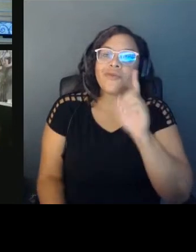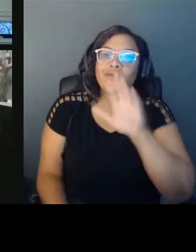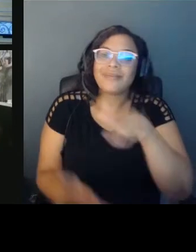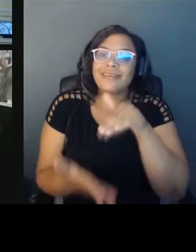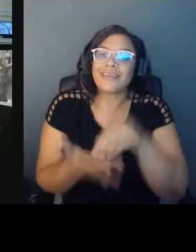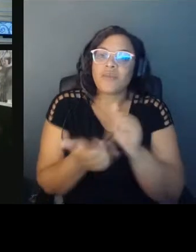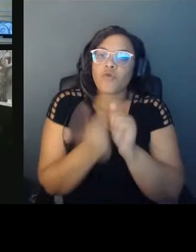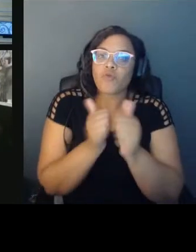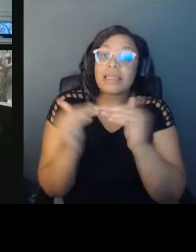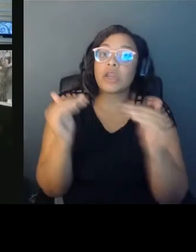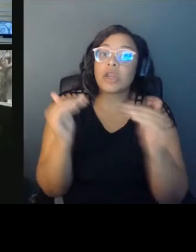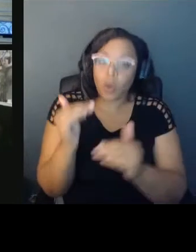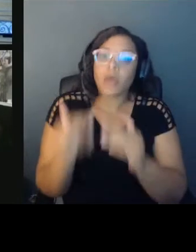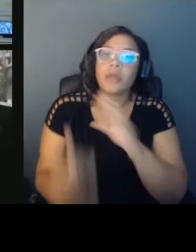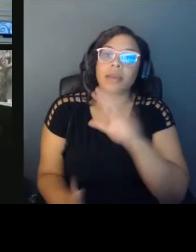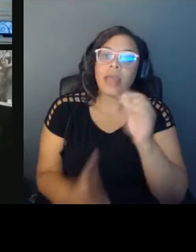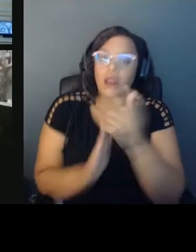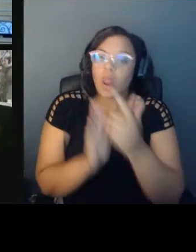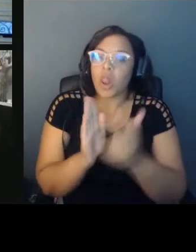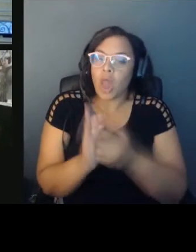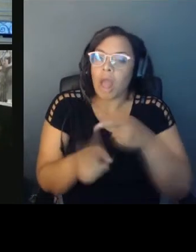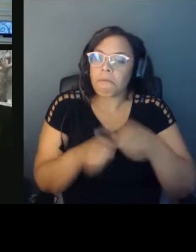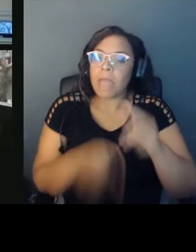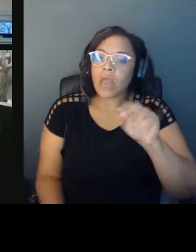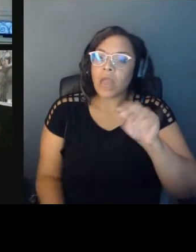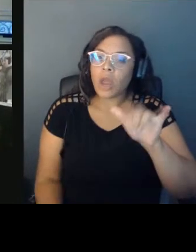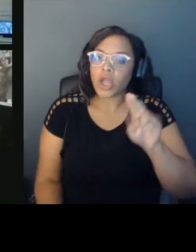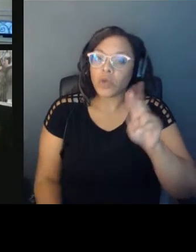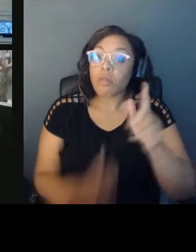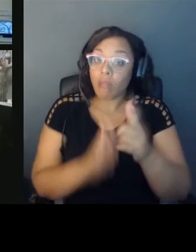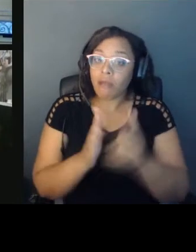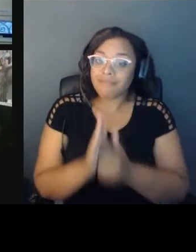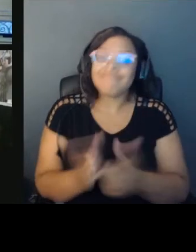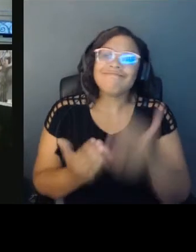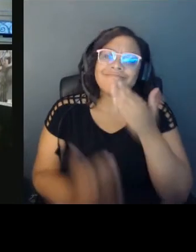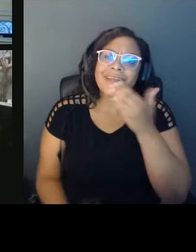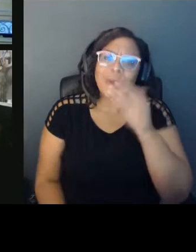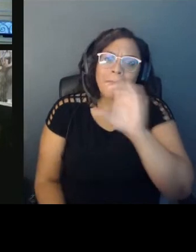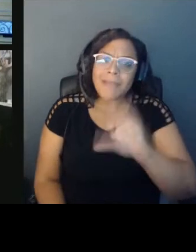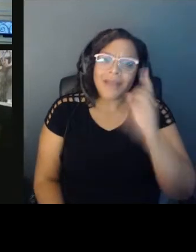Thank you all so much for being here. We're looking forward to this conversation.